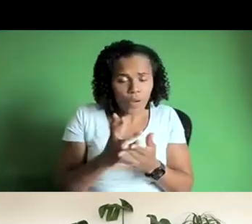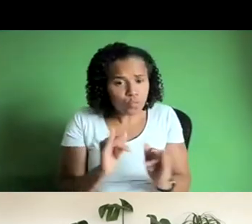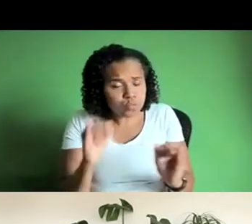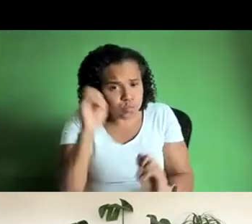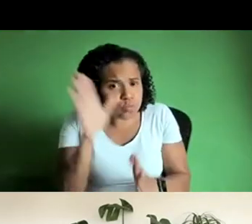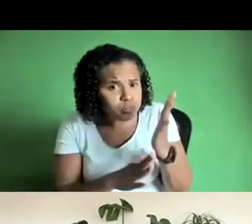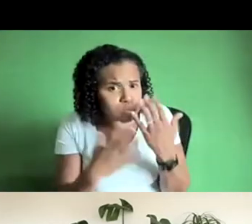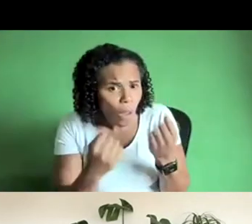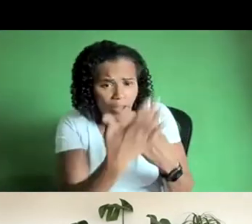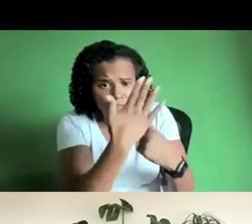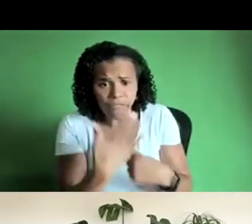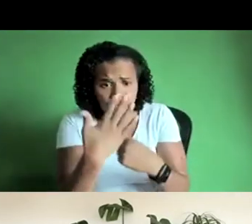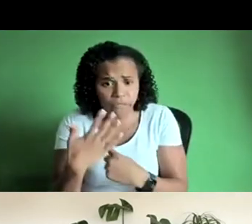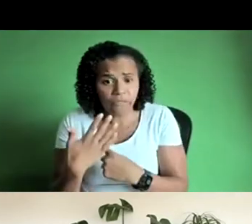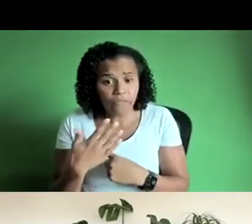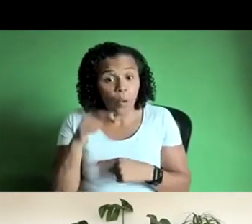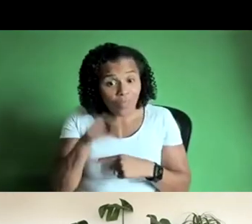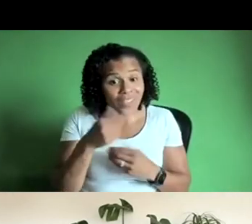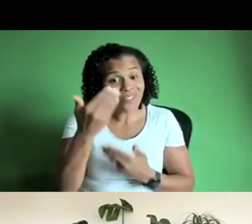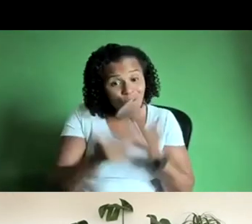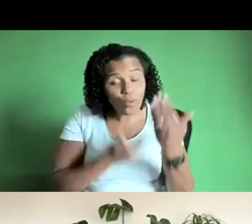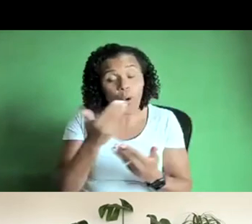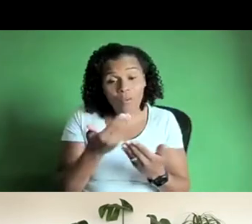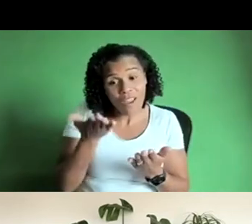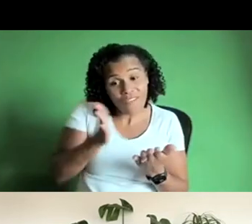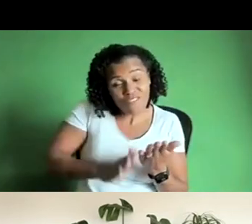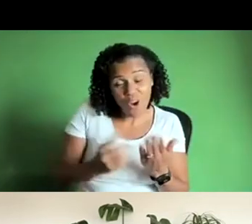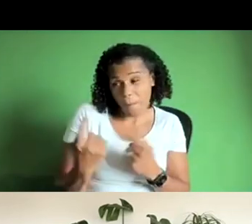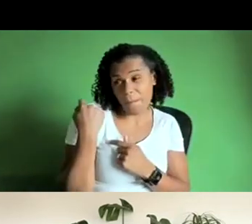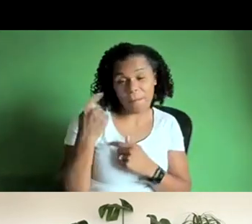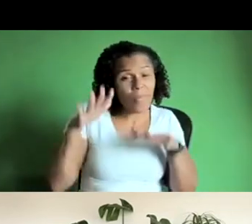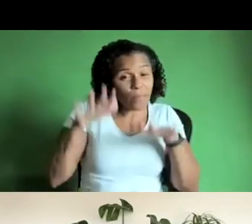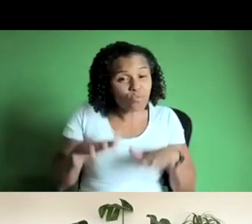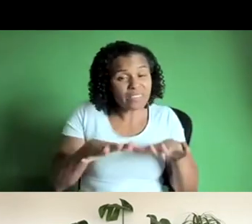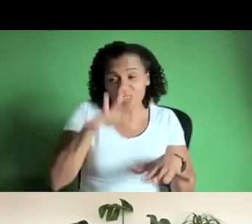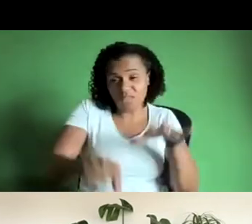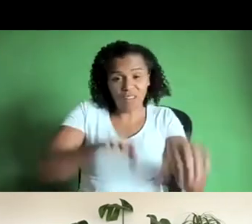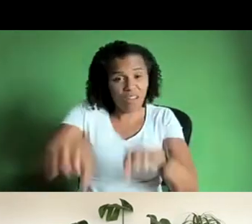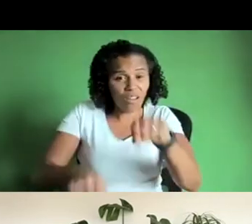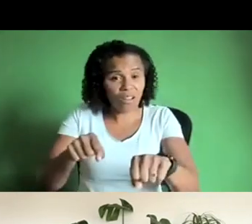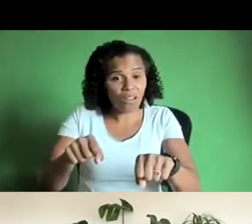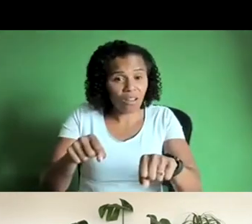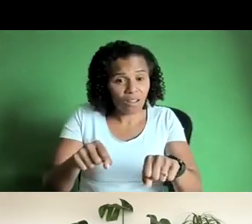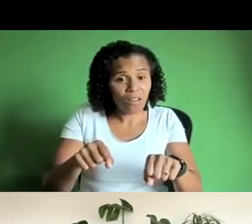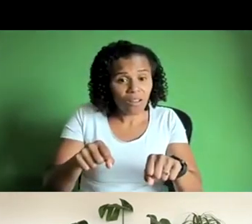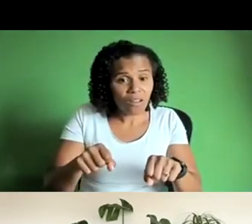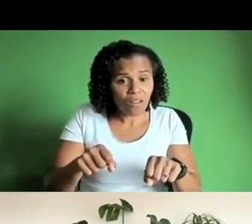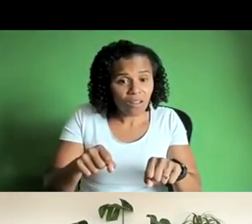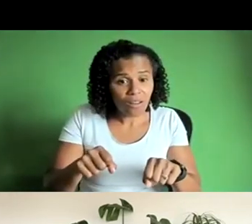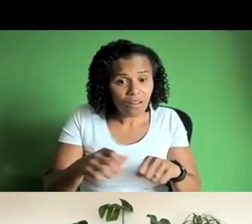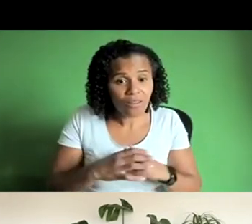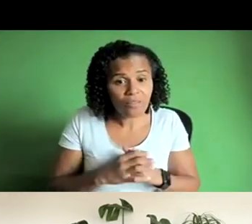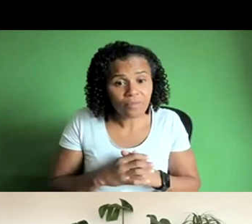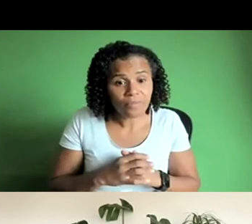all about the story of the empire after a brief period of time i can't remember when when it collapsed yeah yeah when it collapsed